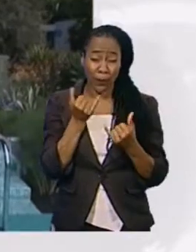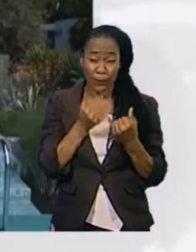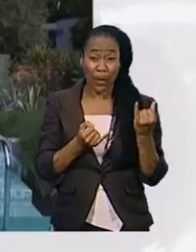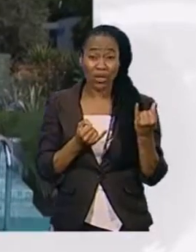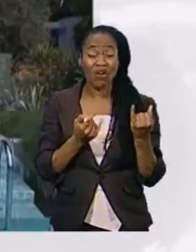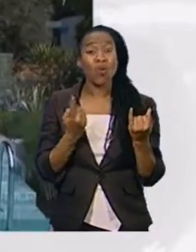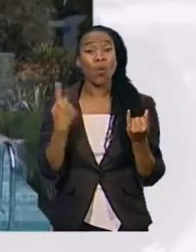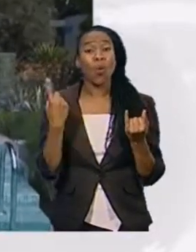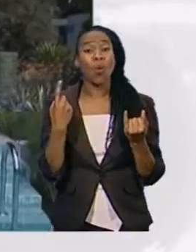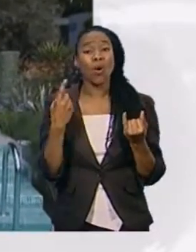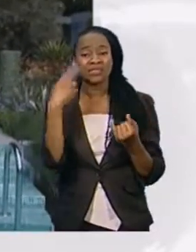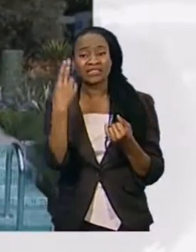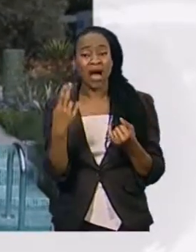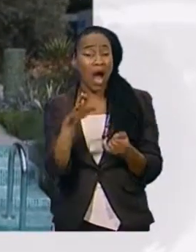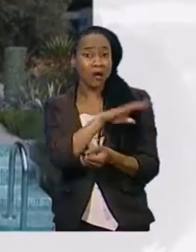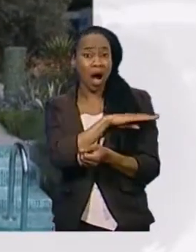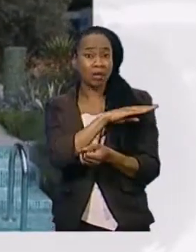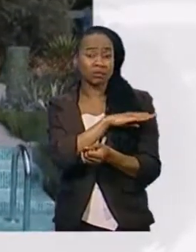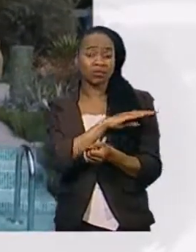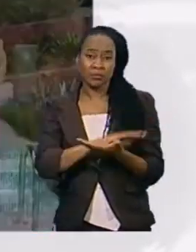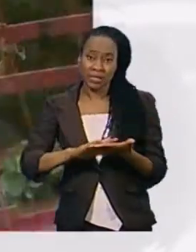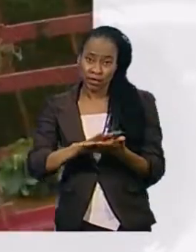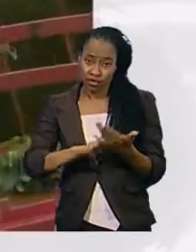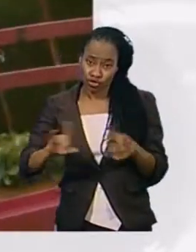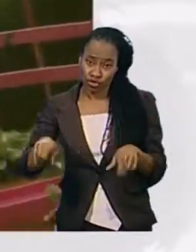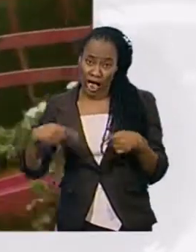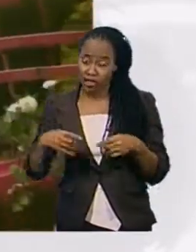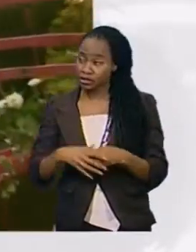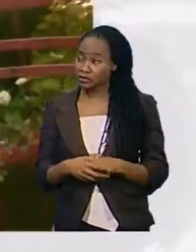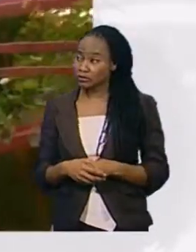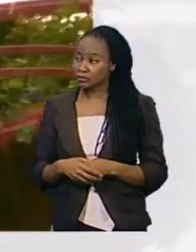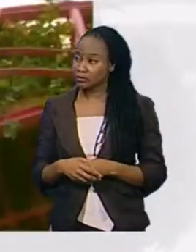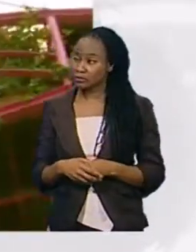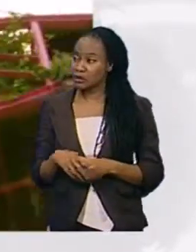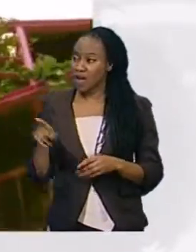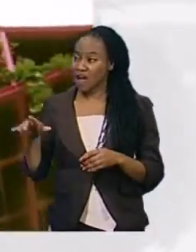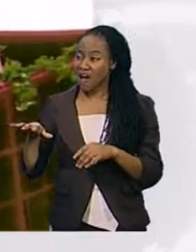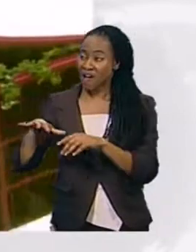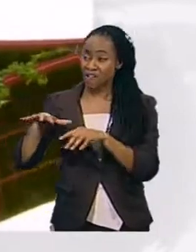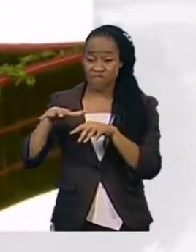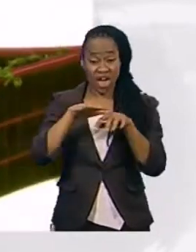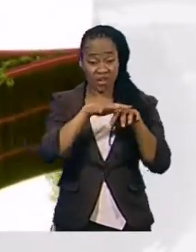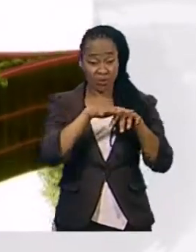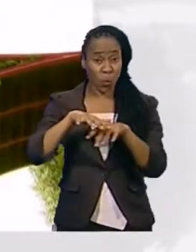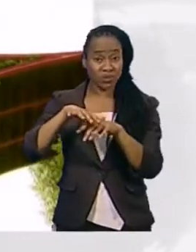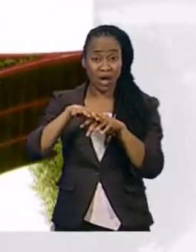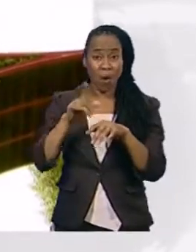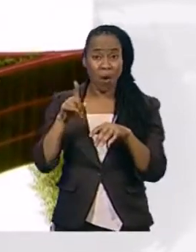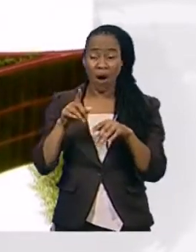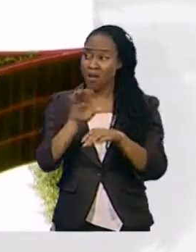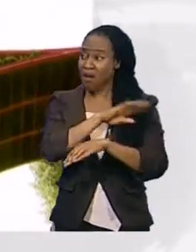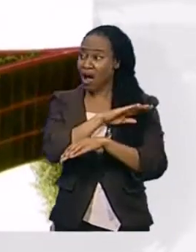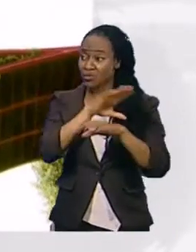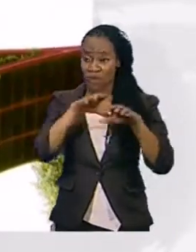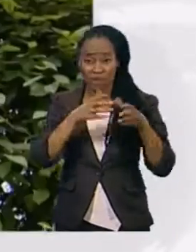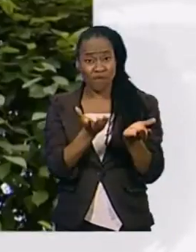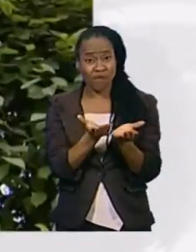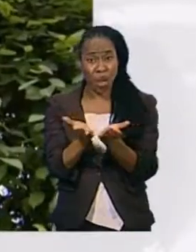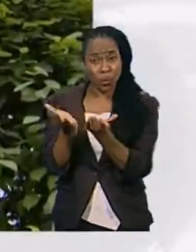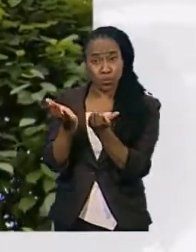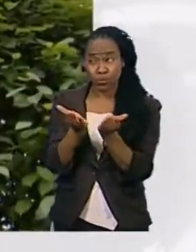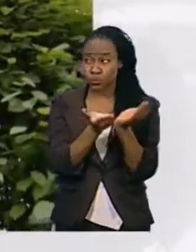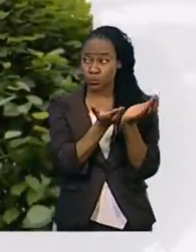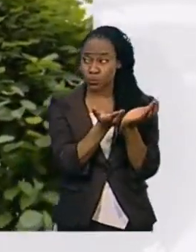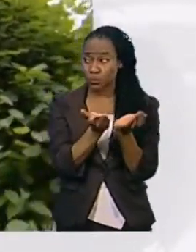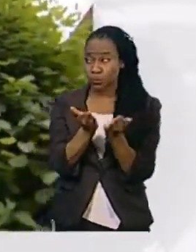it's been quite a challenge. A flying saucer or a floating garden. This year, Chelsea has a